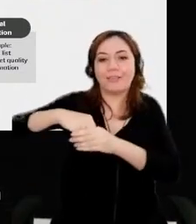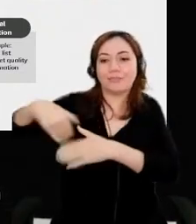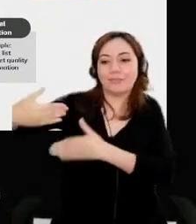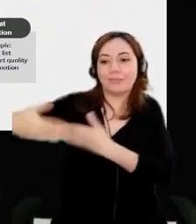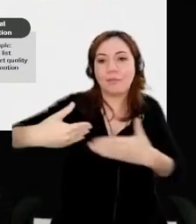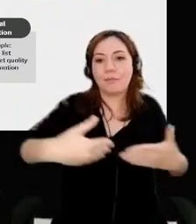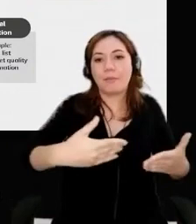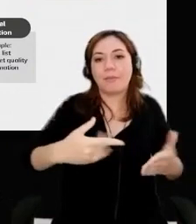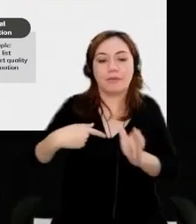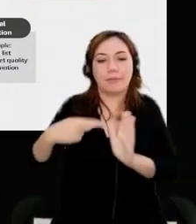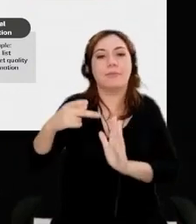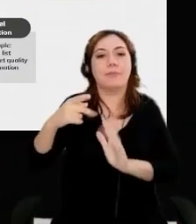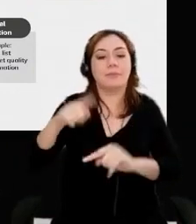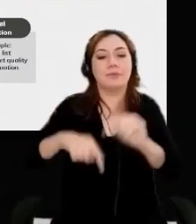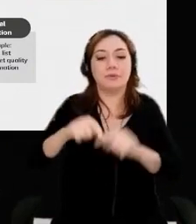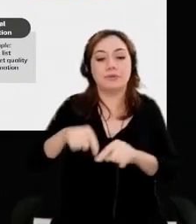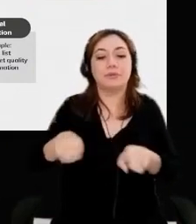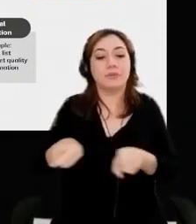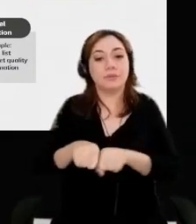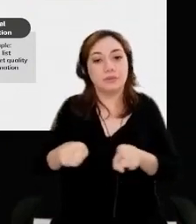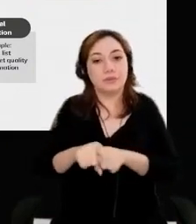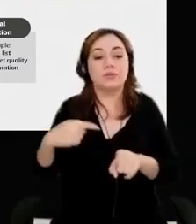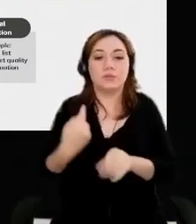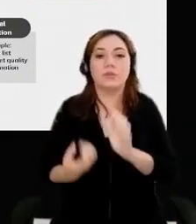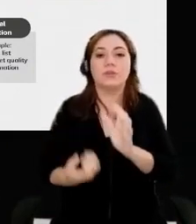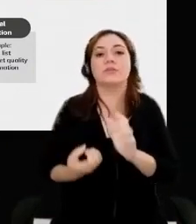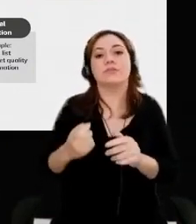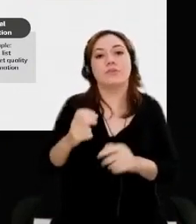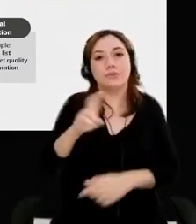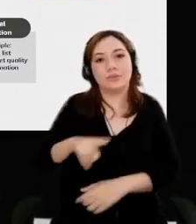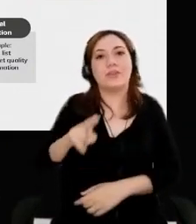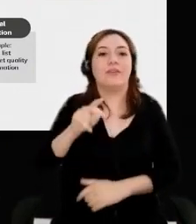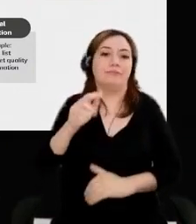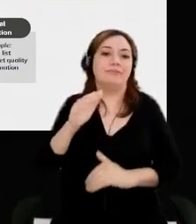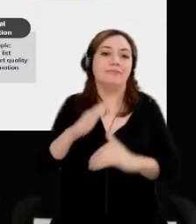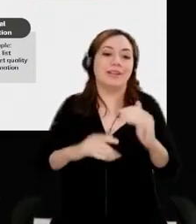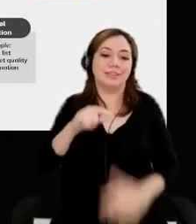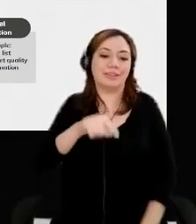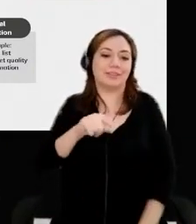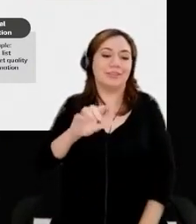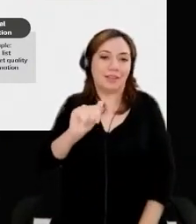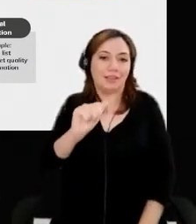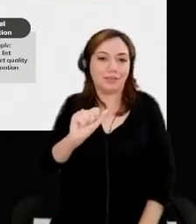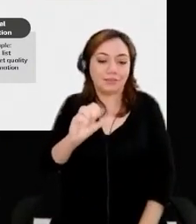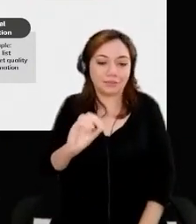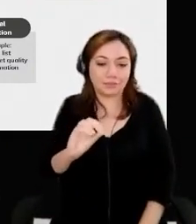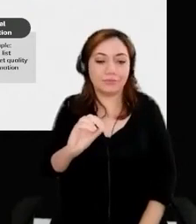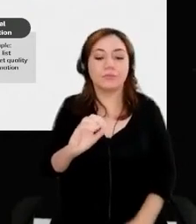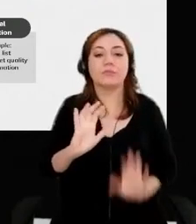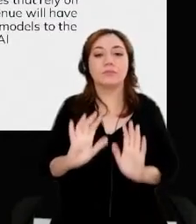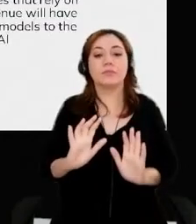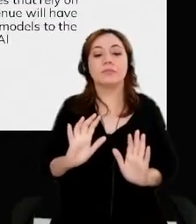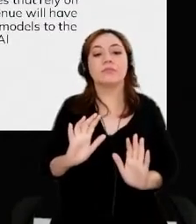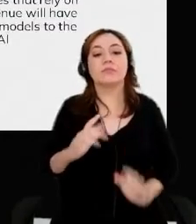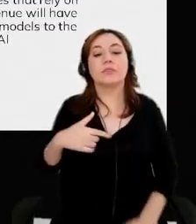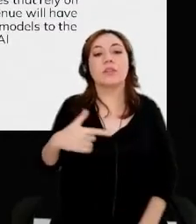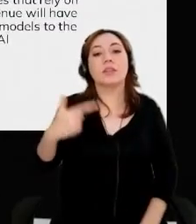and we're implementing those use cases. The second part, can we go to the next?